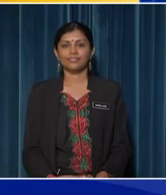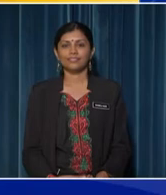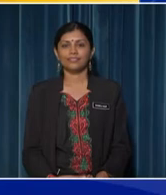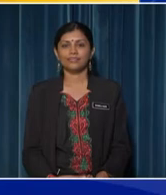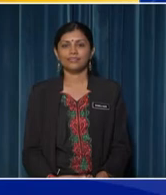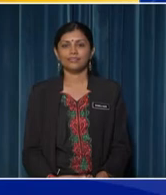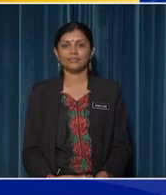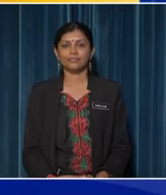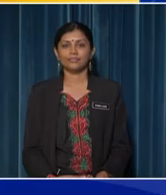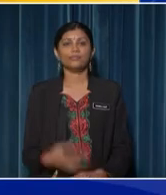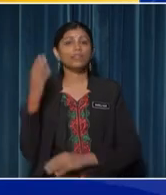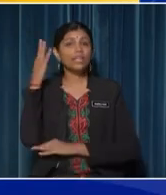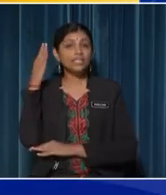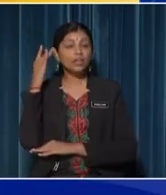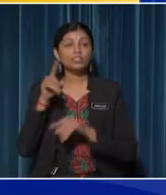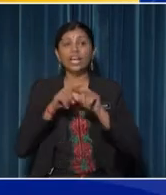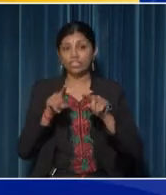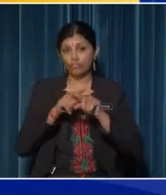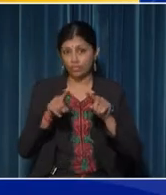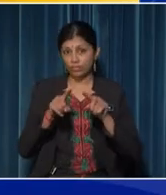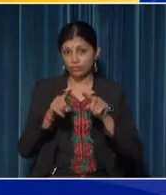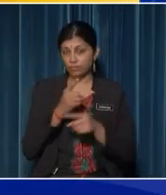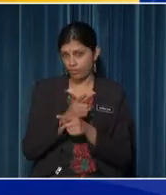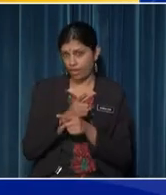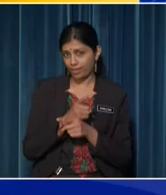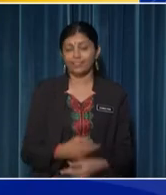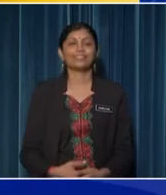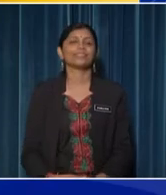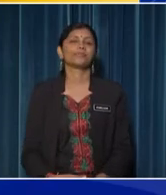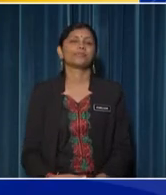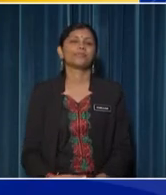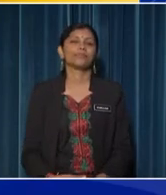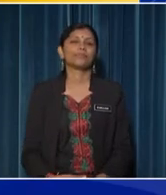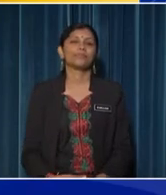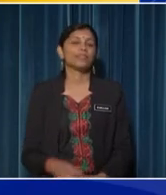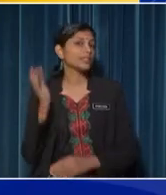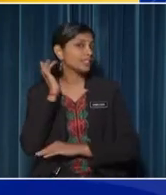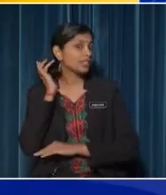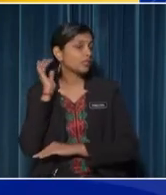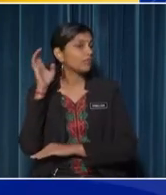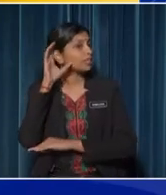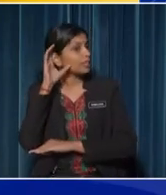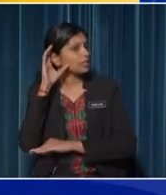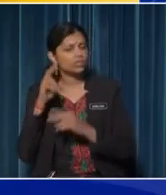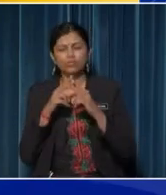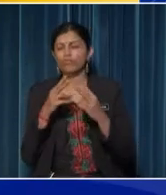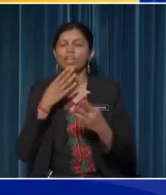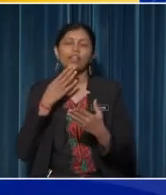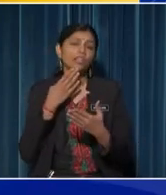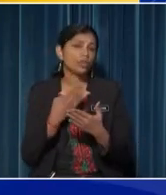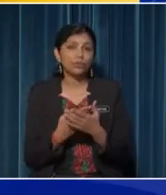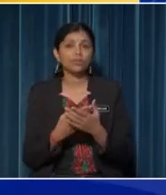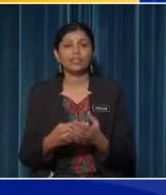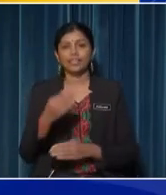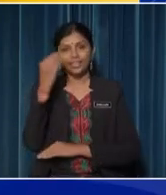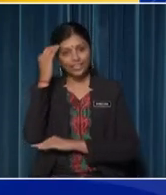The sounds are different, aren't they? Our sense of hearing is very